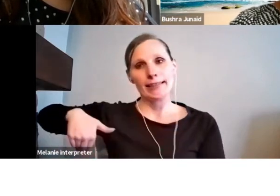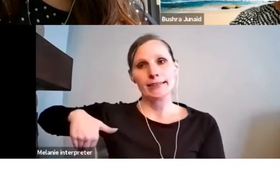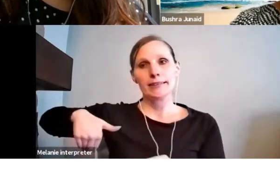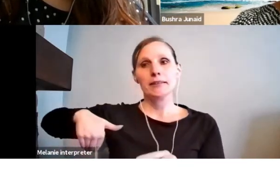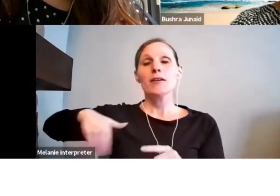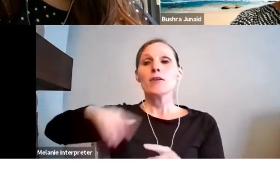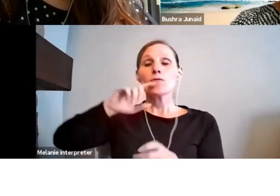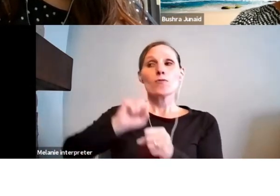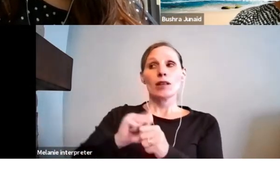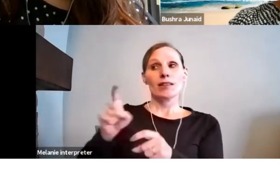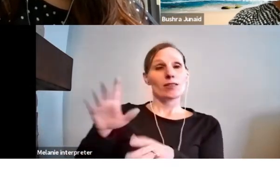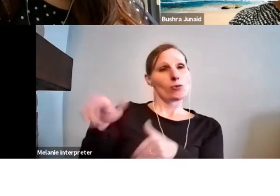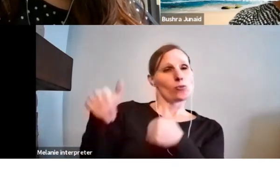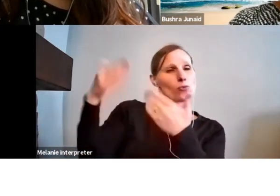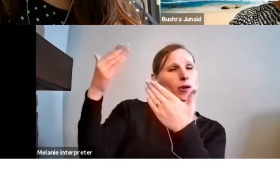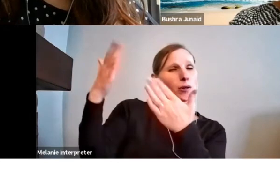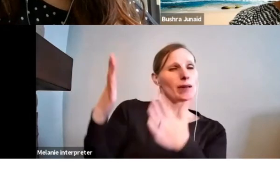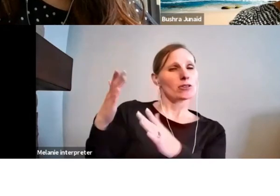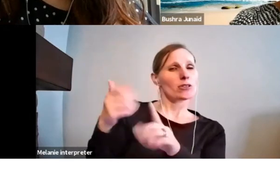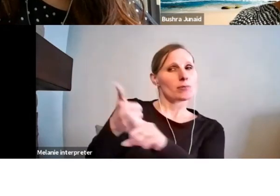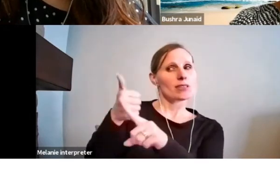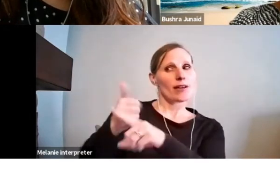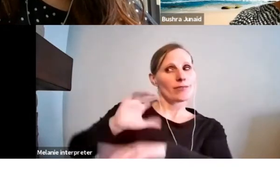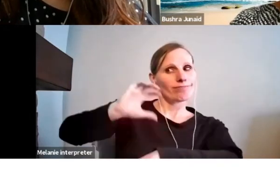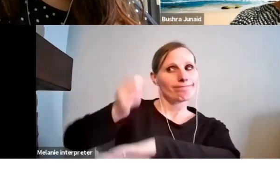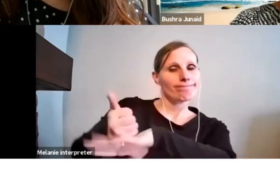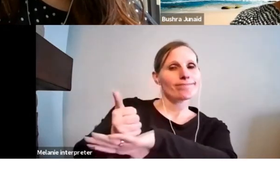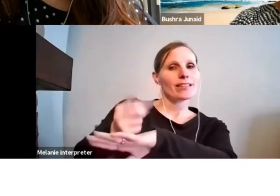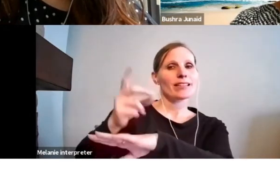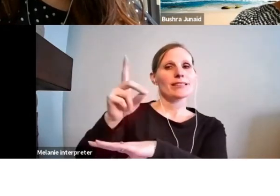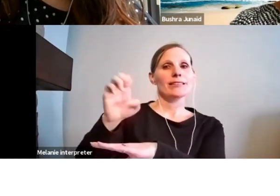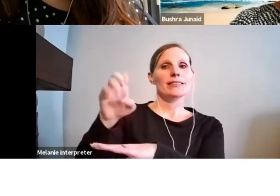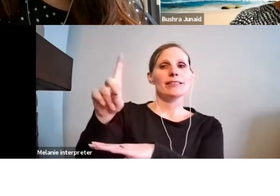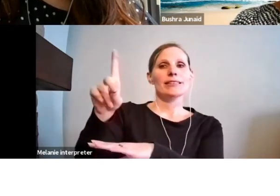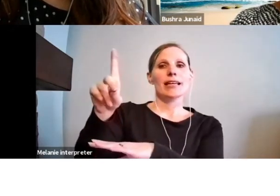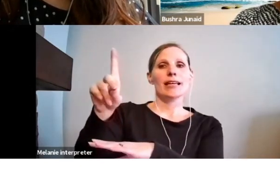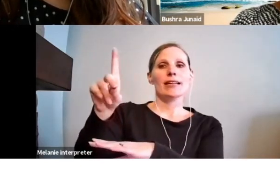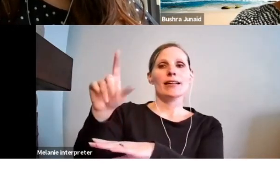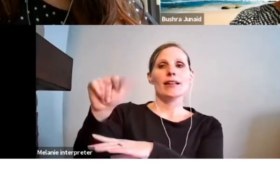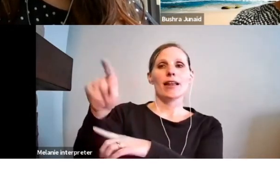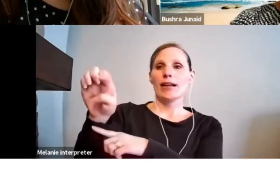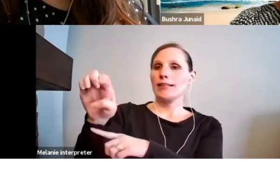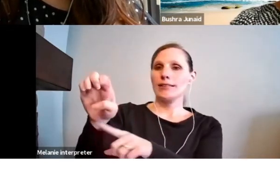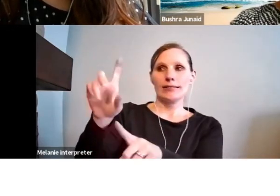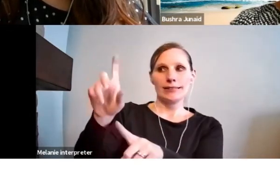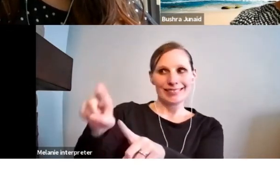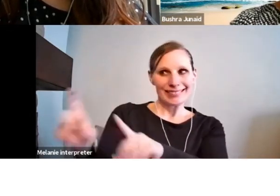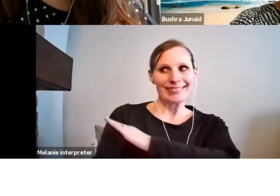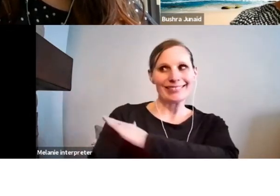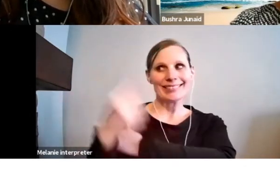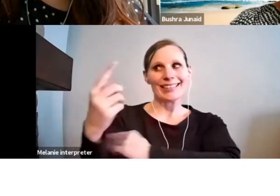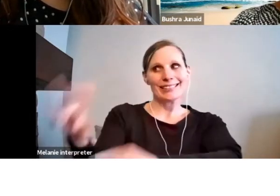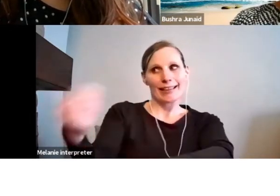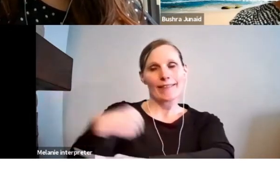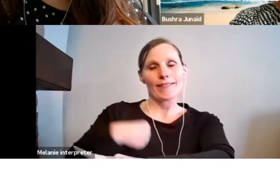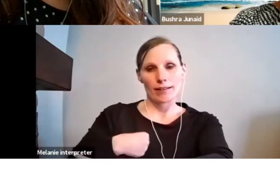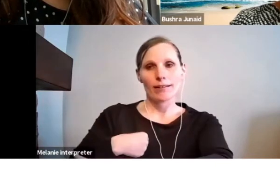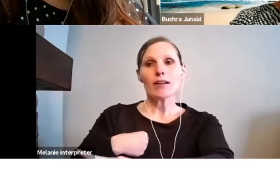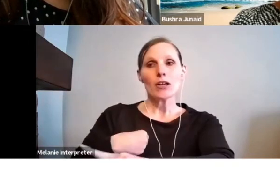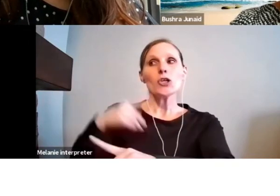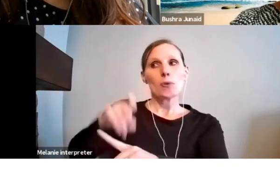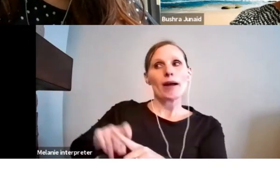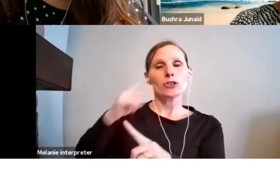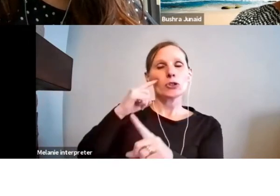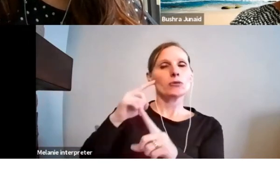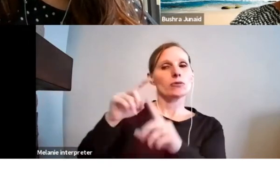set their own deadlines. So you need to look at their specific deadlines to